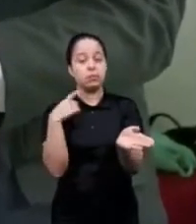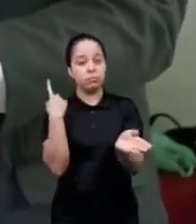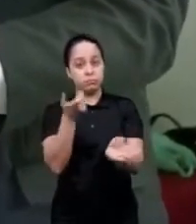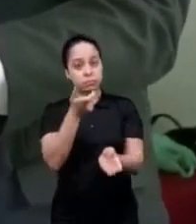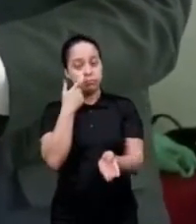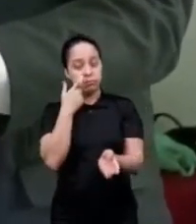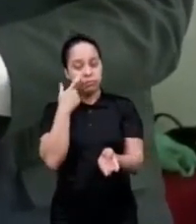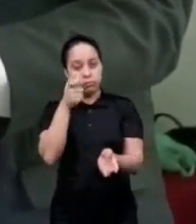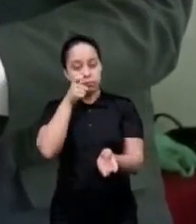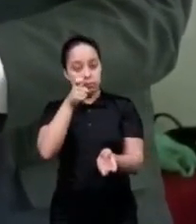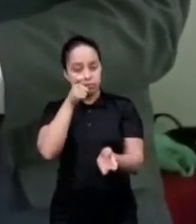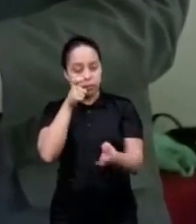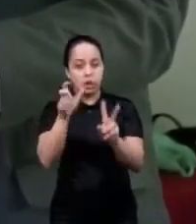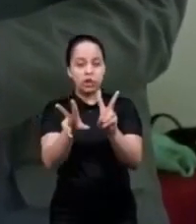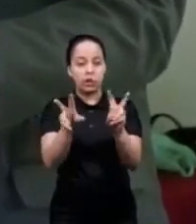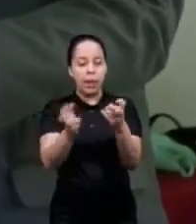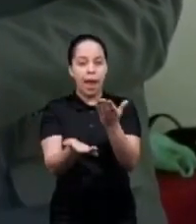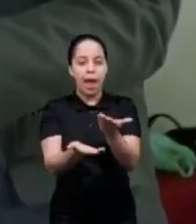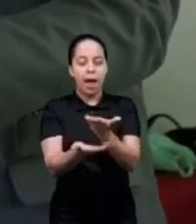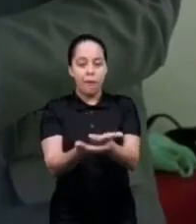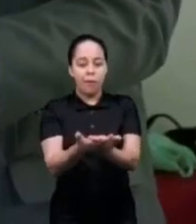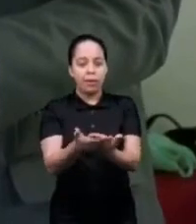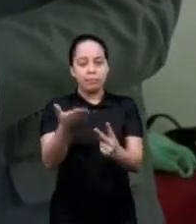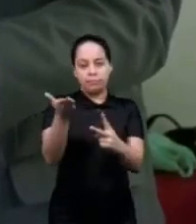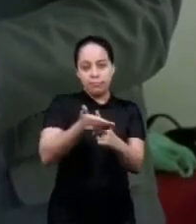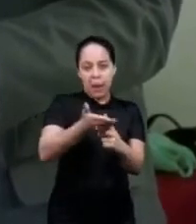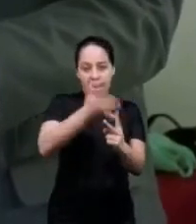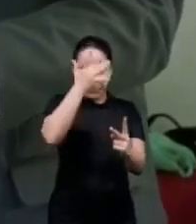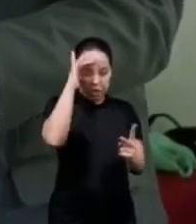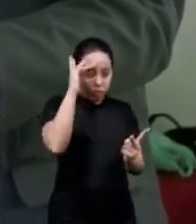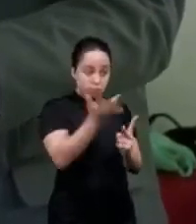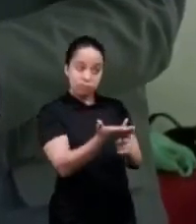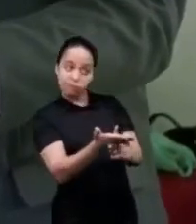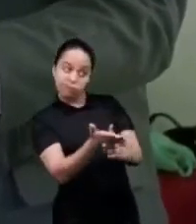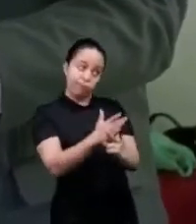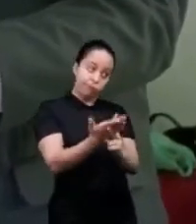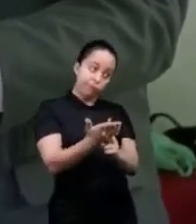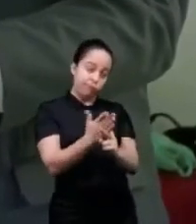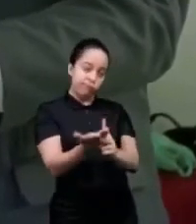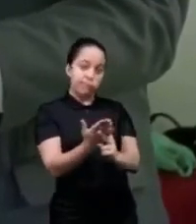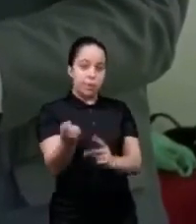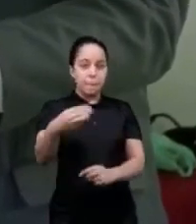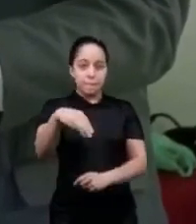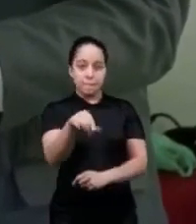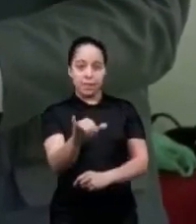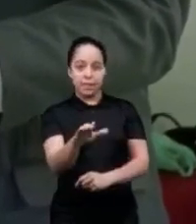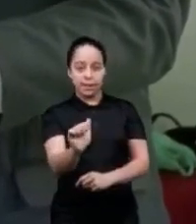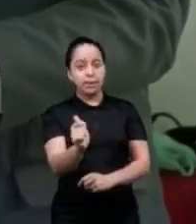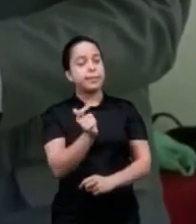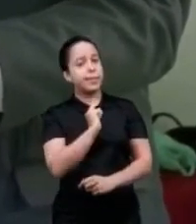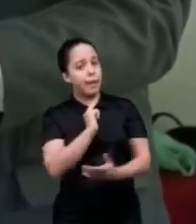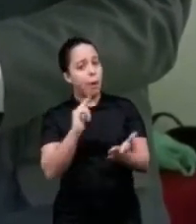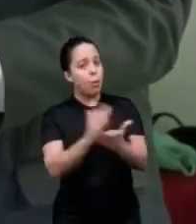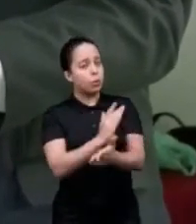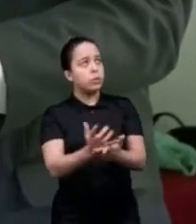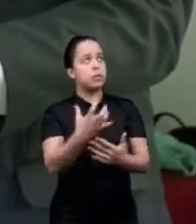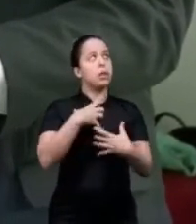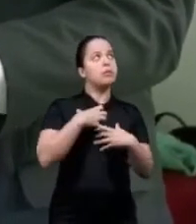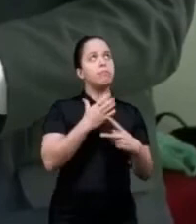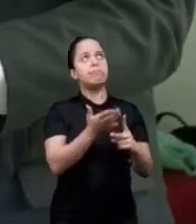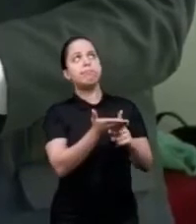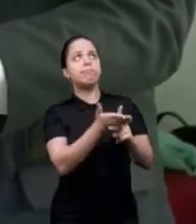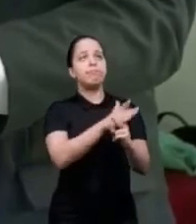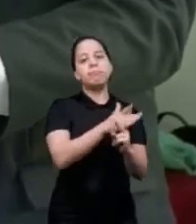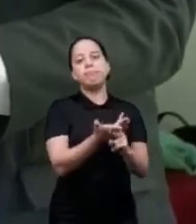about Micah the house of Micah some are going to stay in the house of Micah they're looking for something